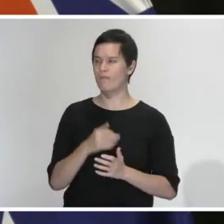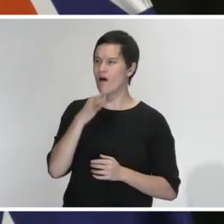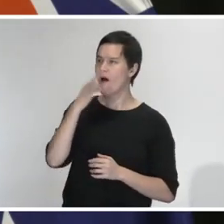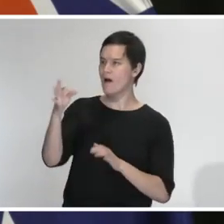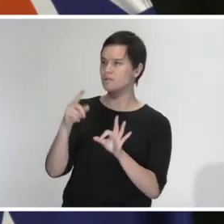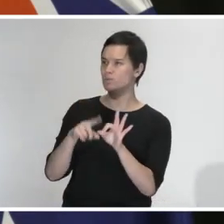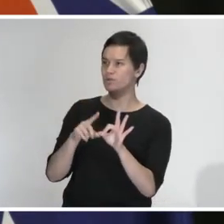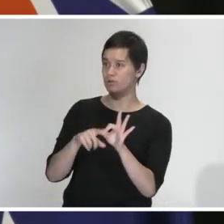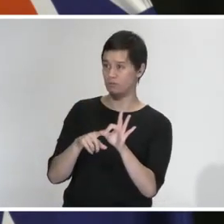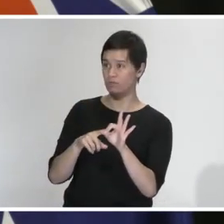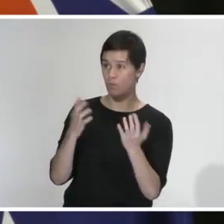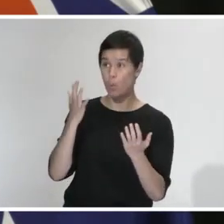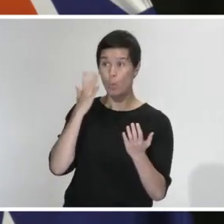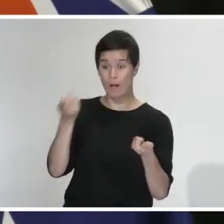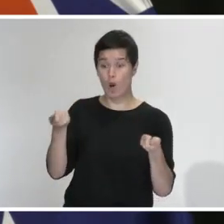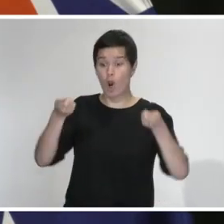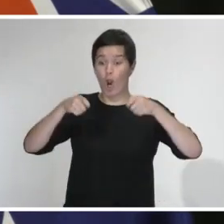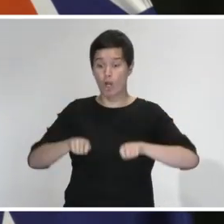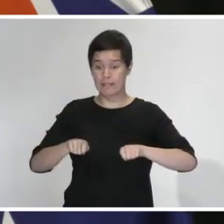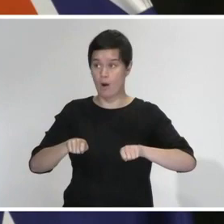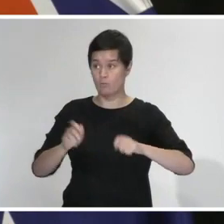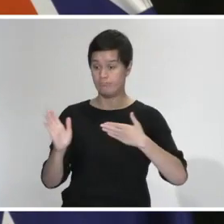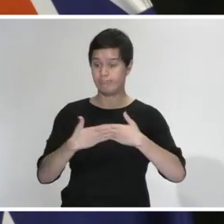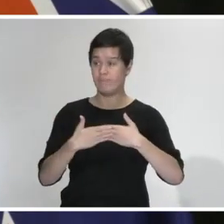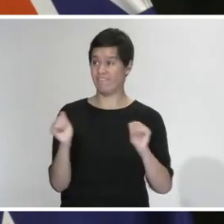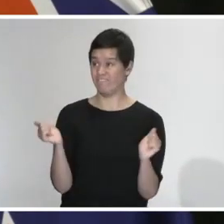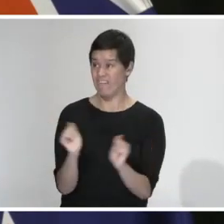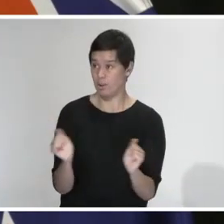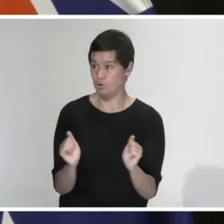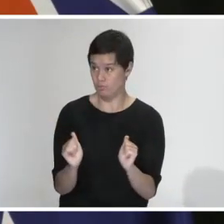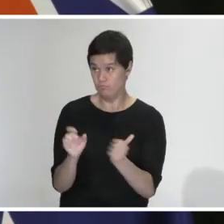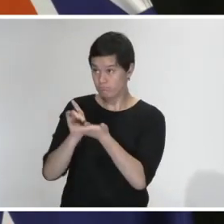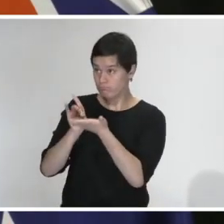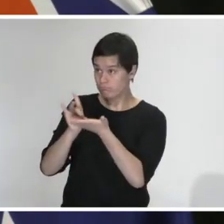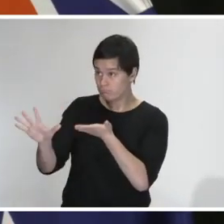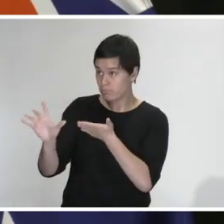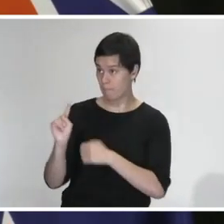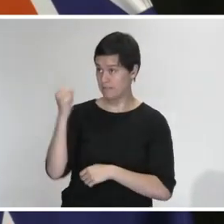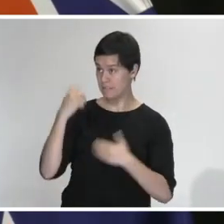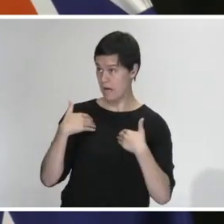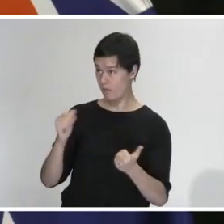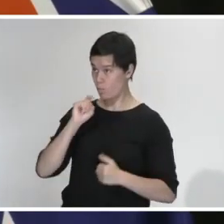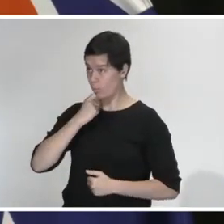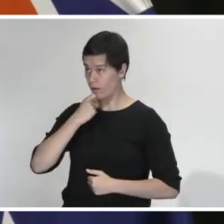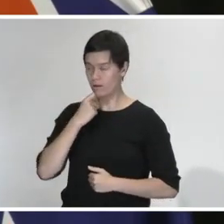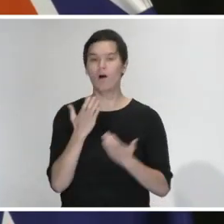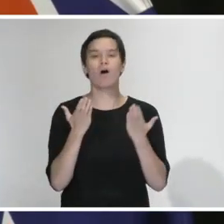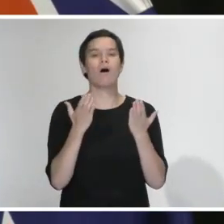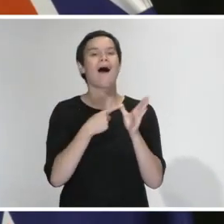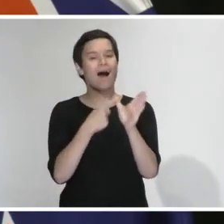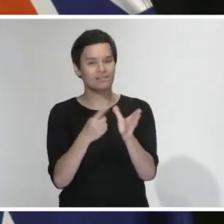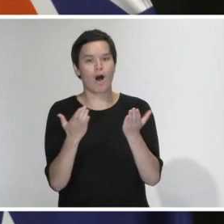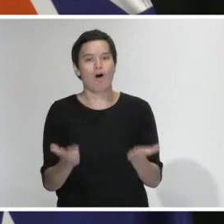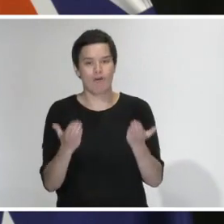Will you reconsider once the lockdown is over? At the moment our entire focus is on this pandemic and we will have this with us for